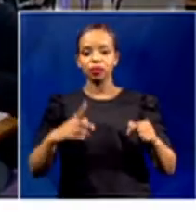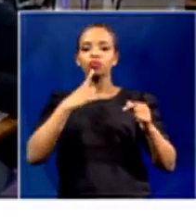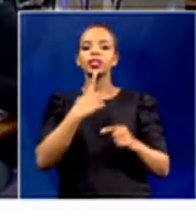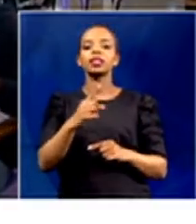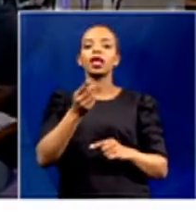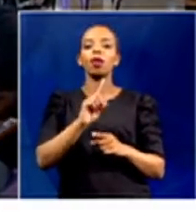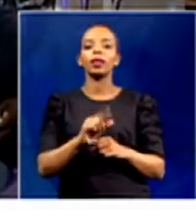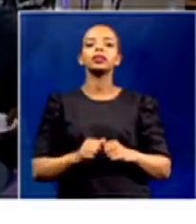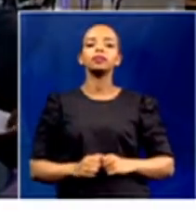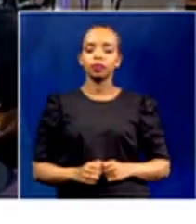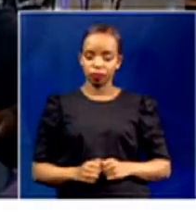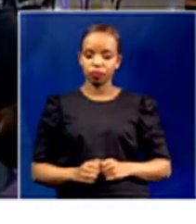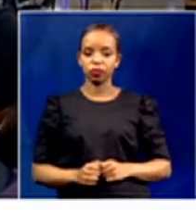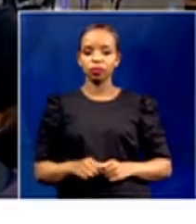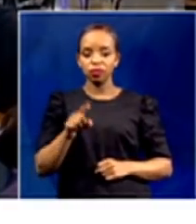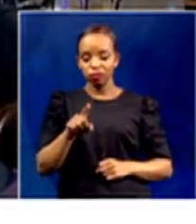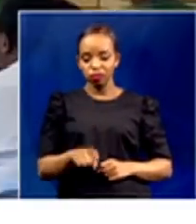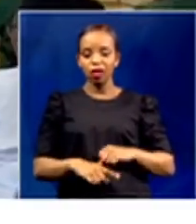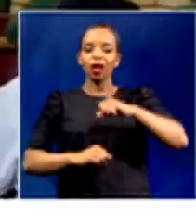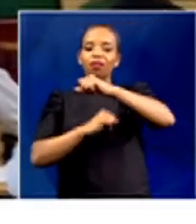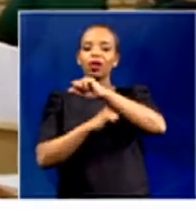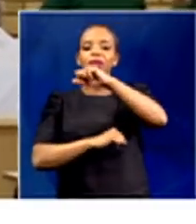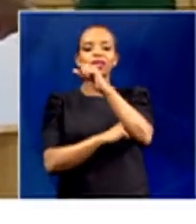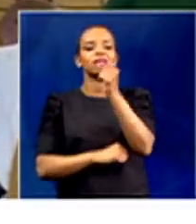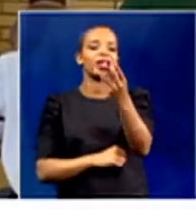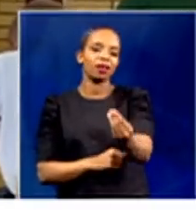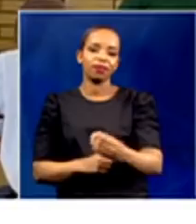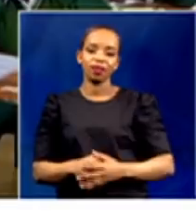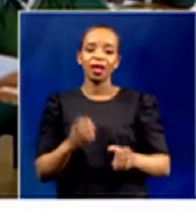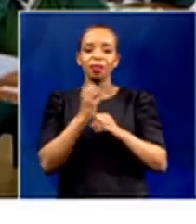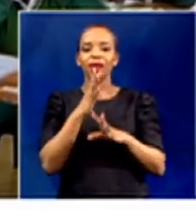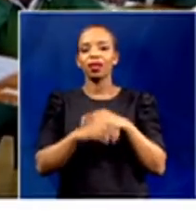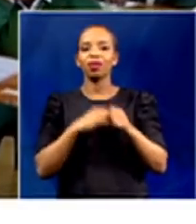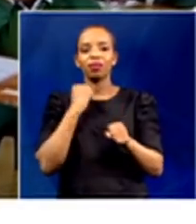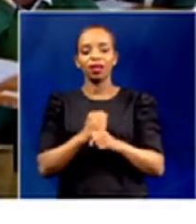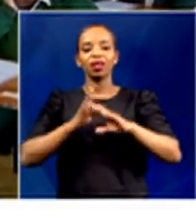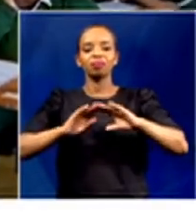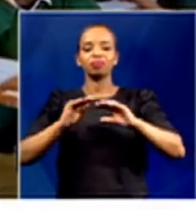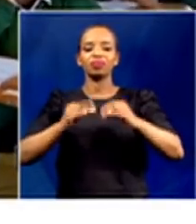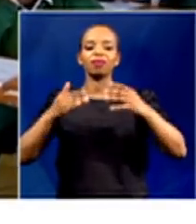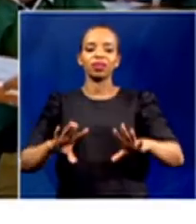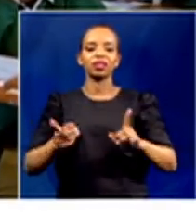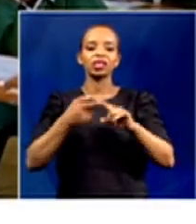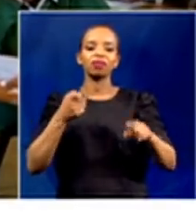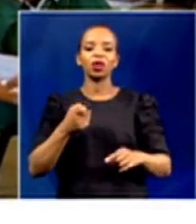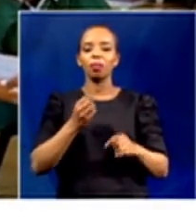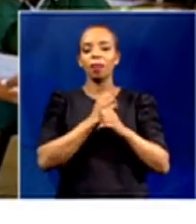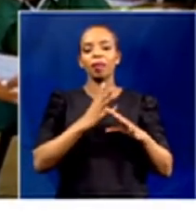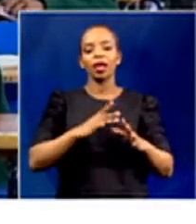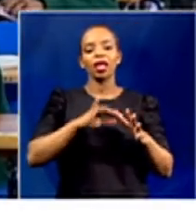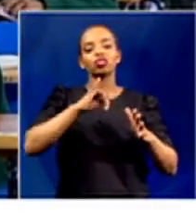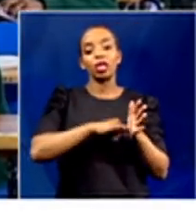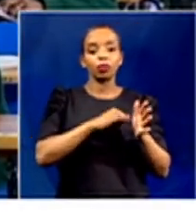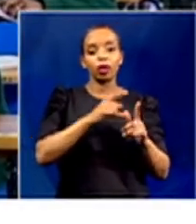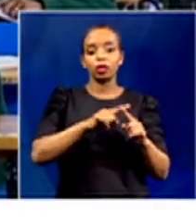do have a foundation. These learners were taught from the beginning of the year up to March. These learners were subjected to some,